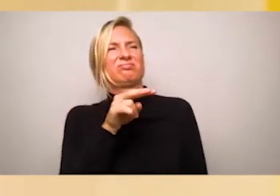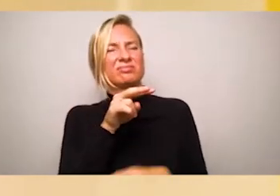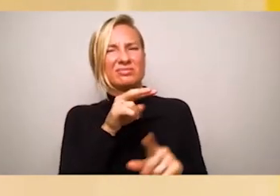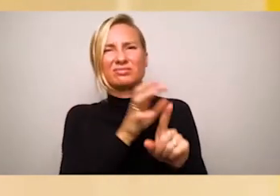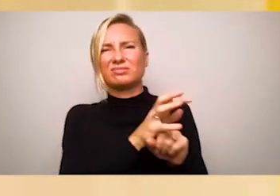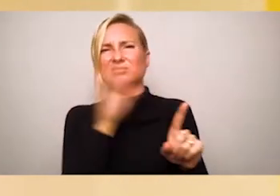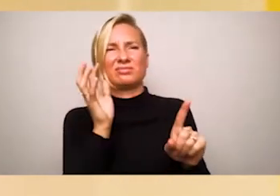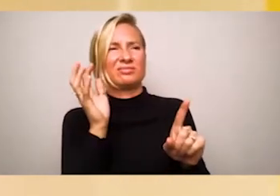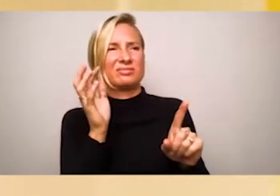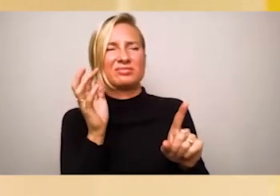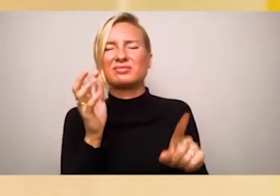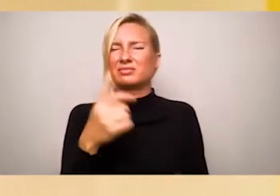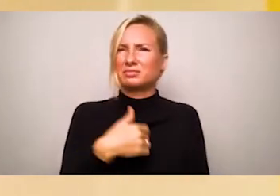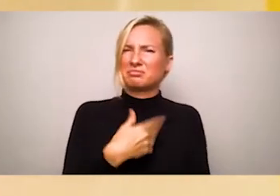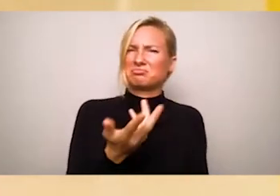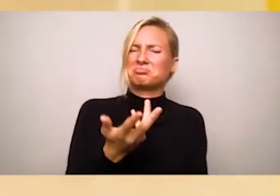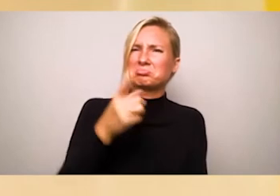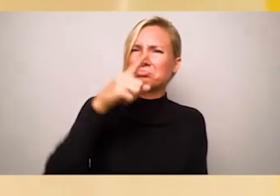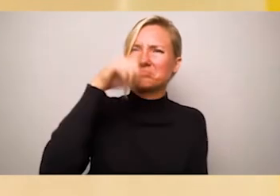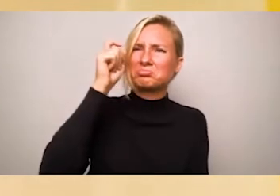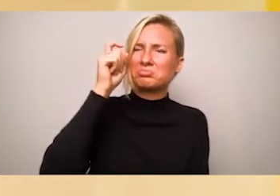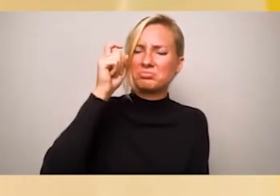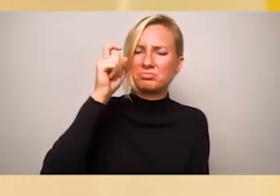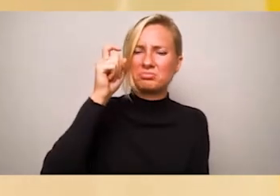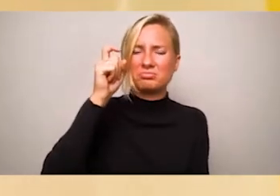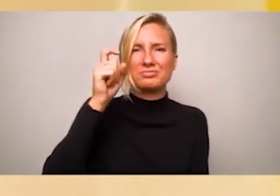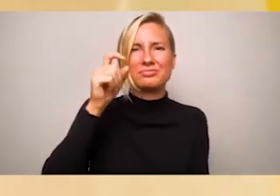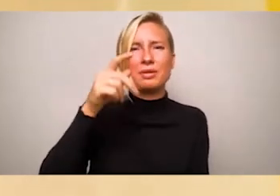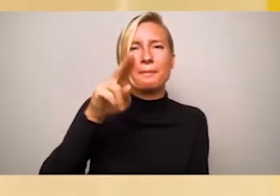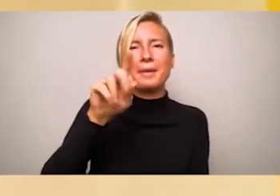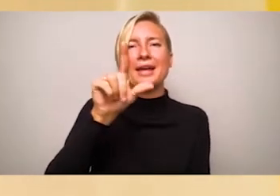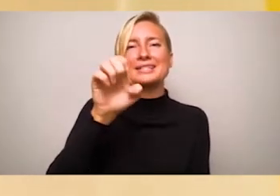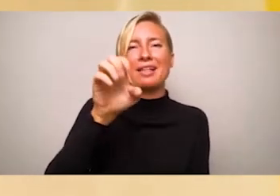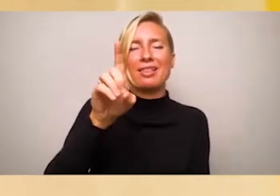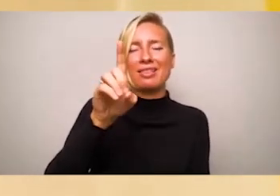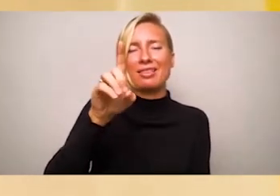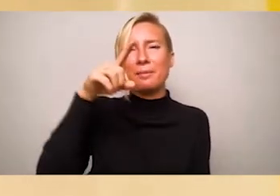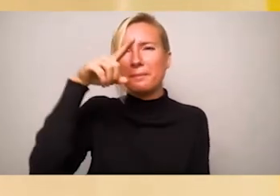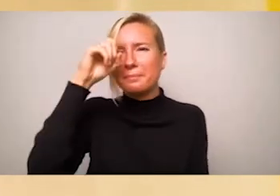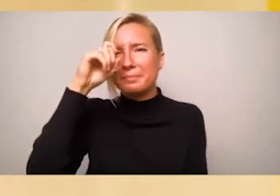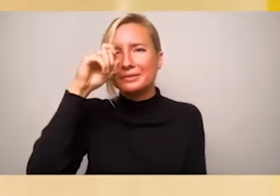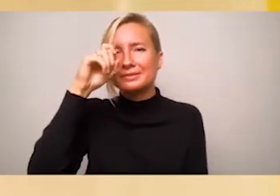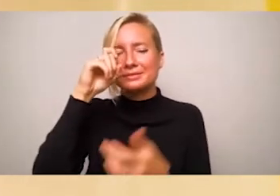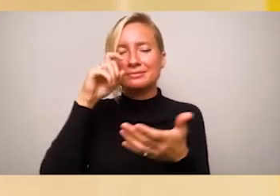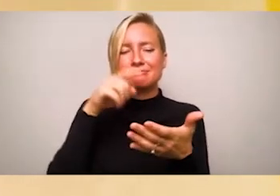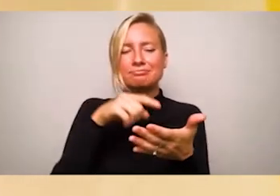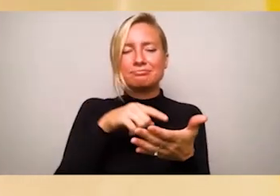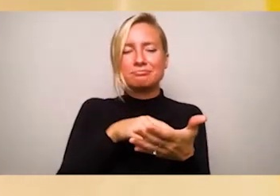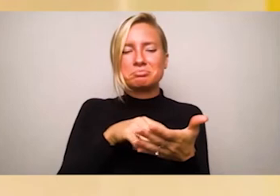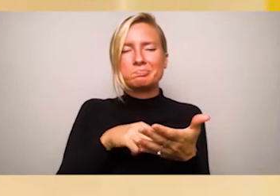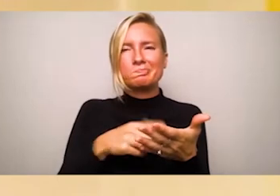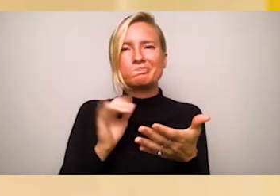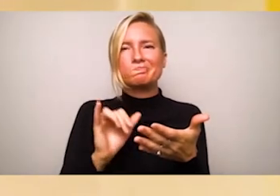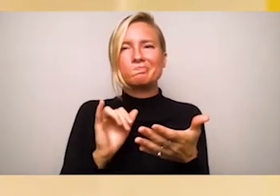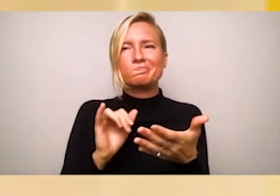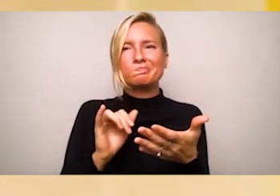I was, for lack of a better word, puzzled. Mercifully for the human and dogs who